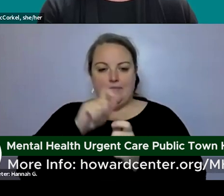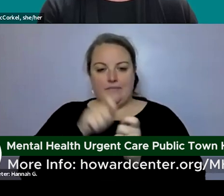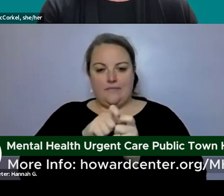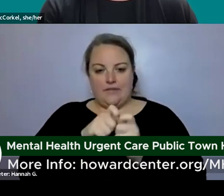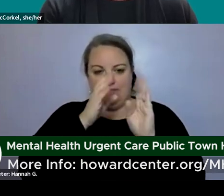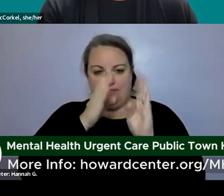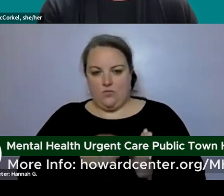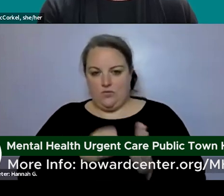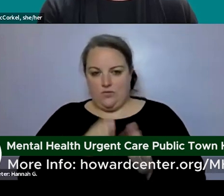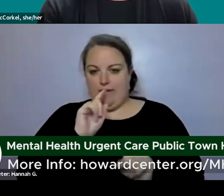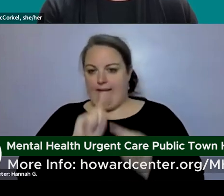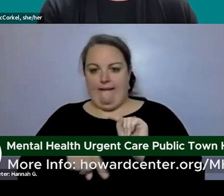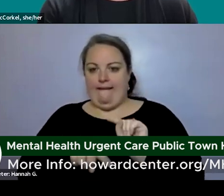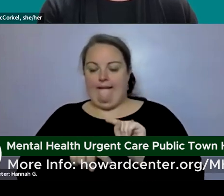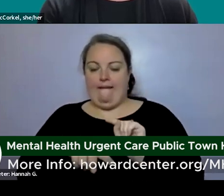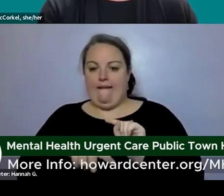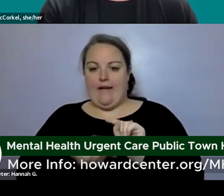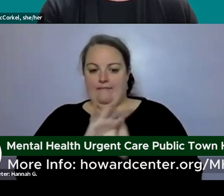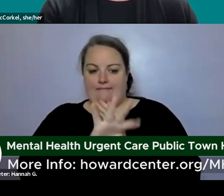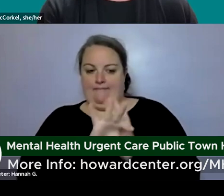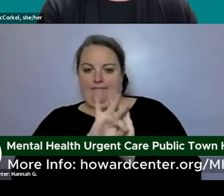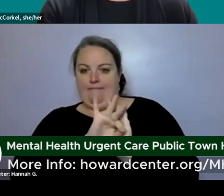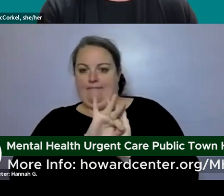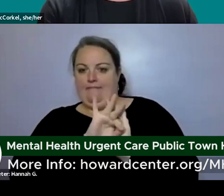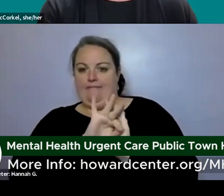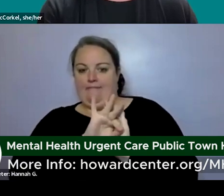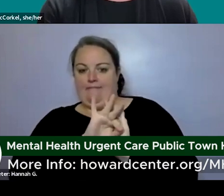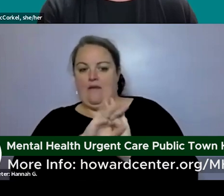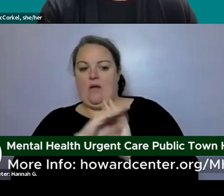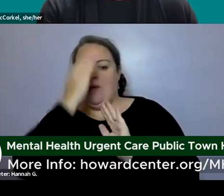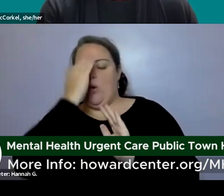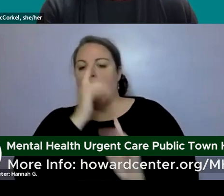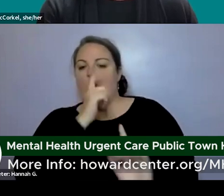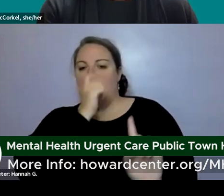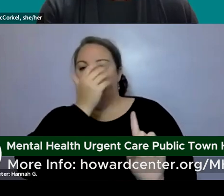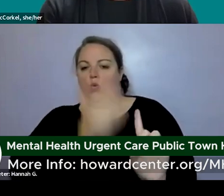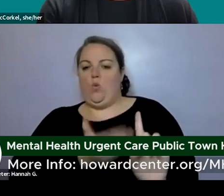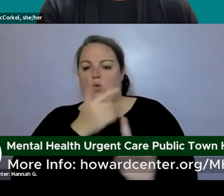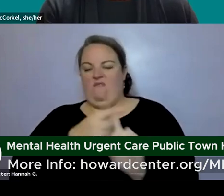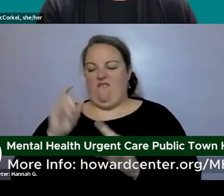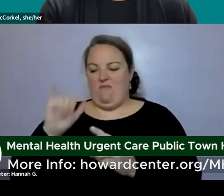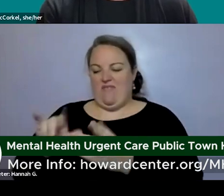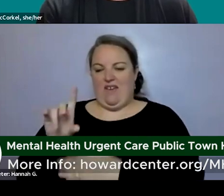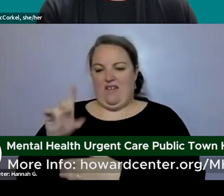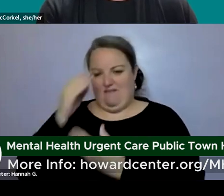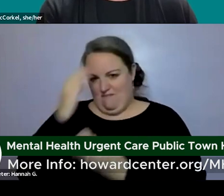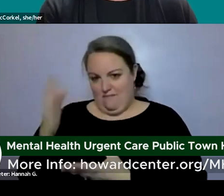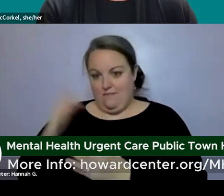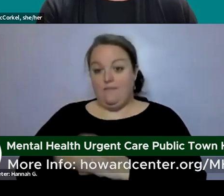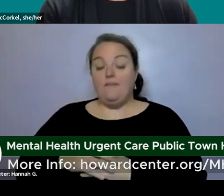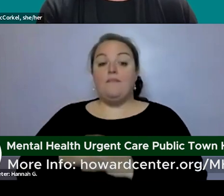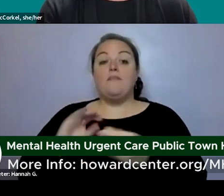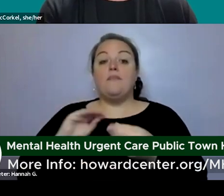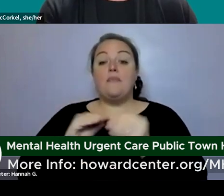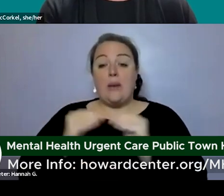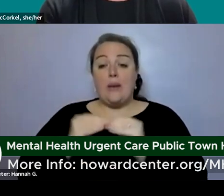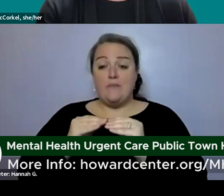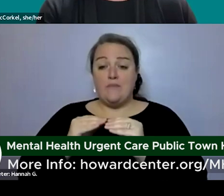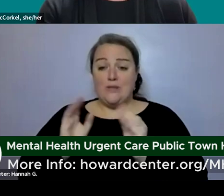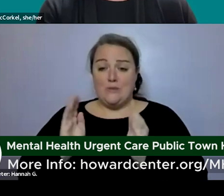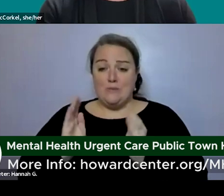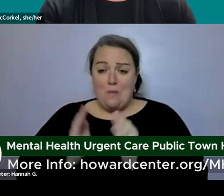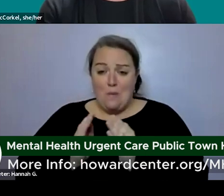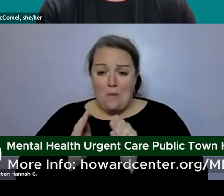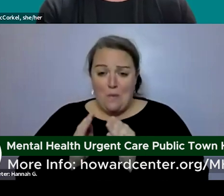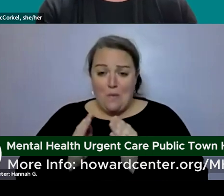cannot be um determined from the outcome data and when a number is really small like there